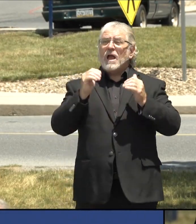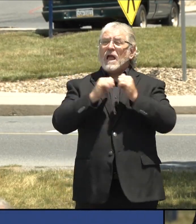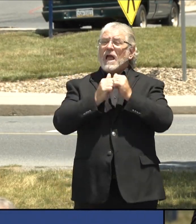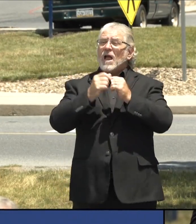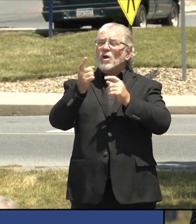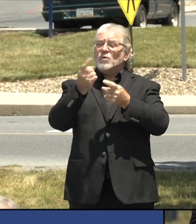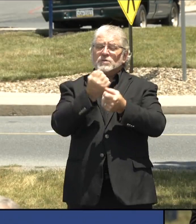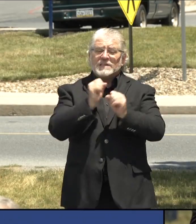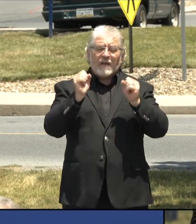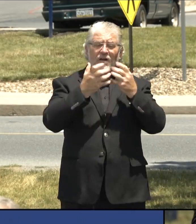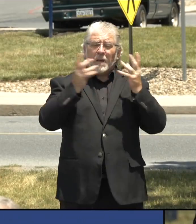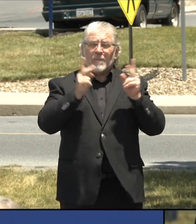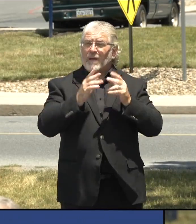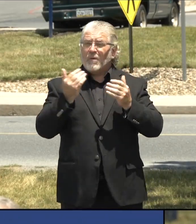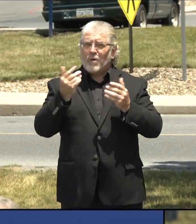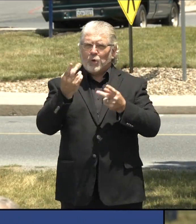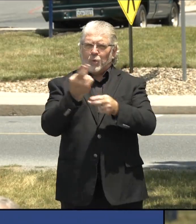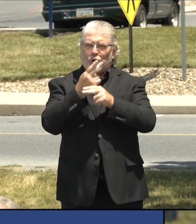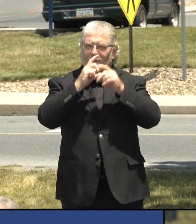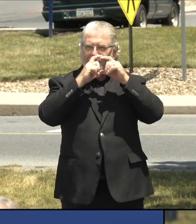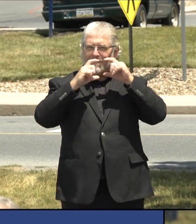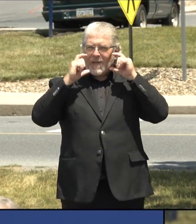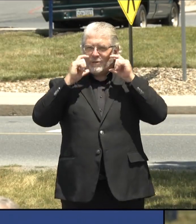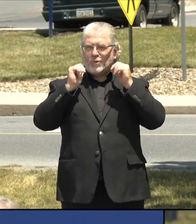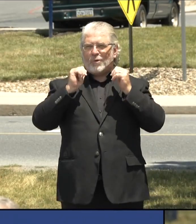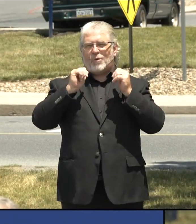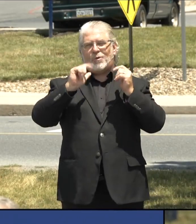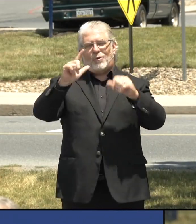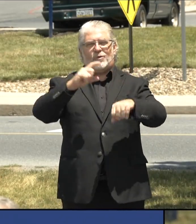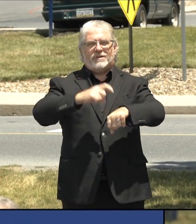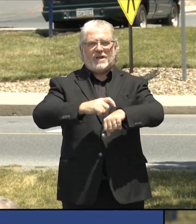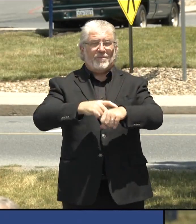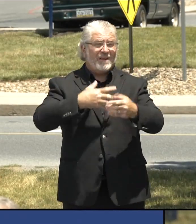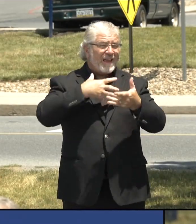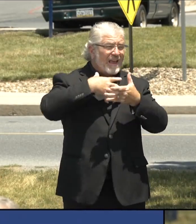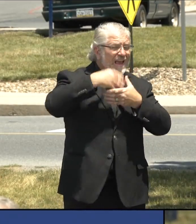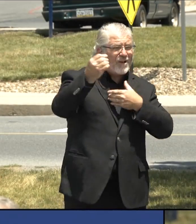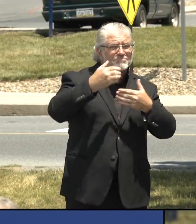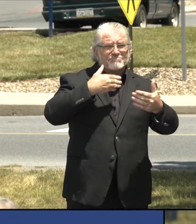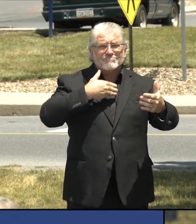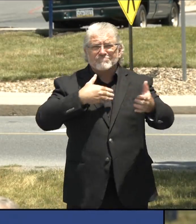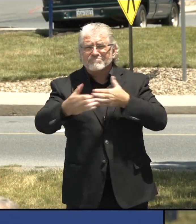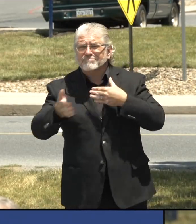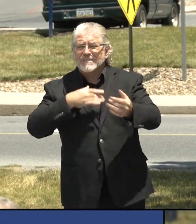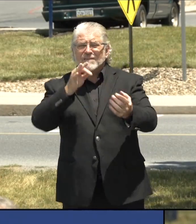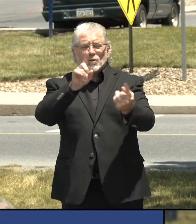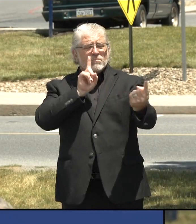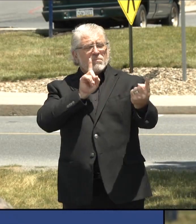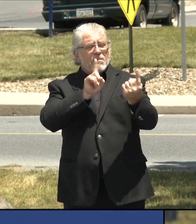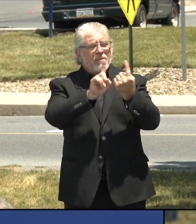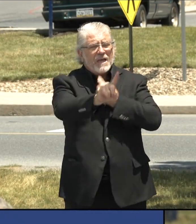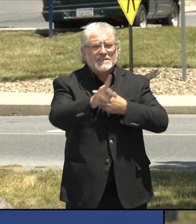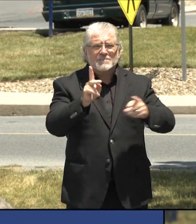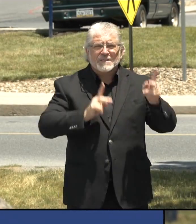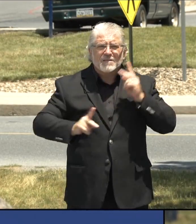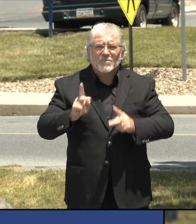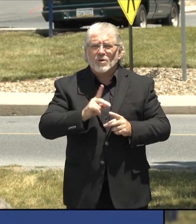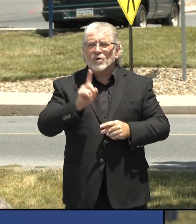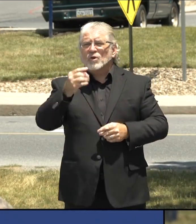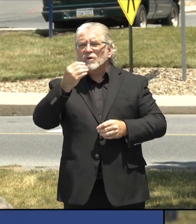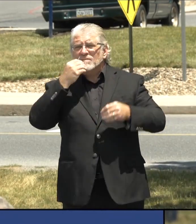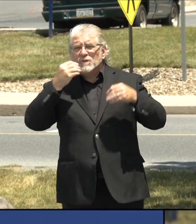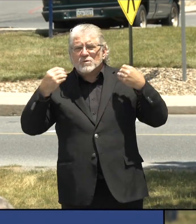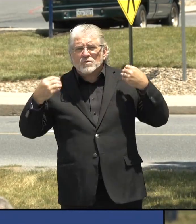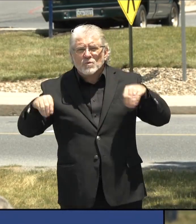in public. When you wear a mask, whether you're walking on a busy street, whether you're inside a grocery store or